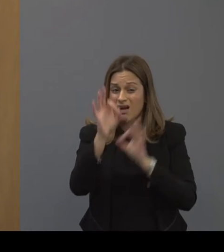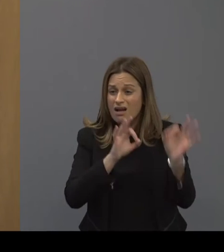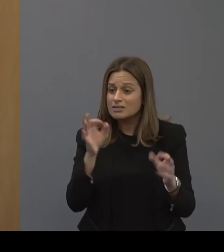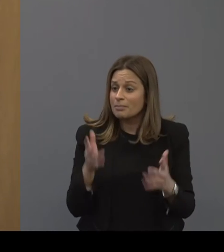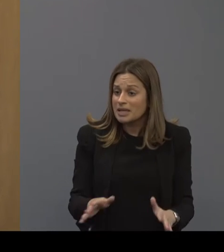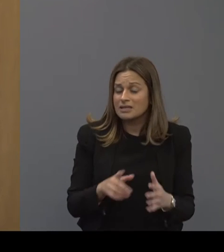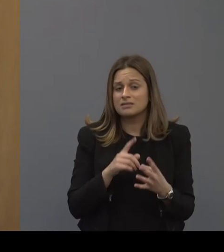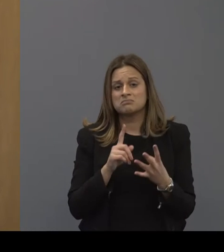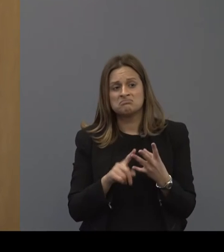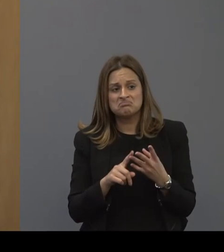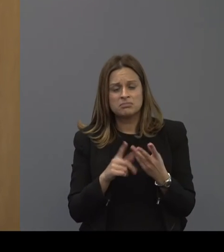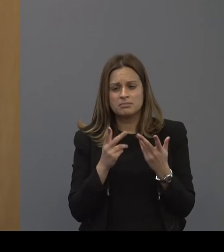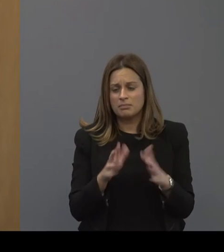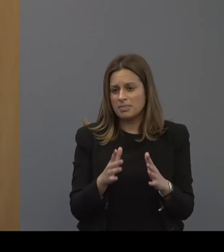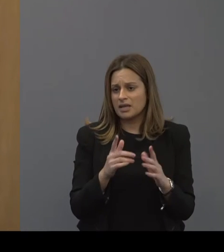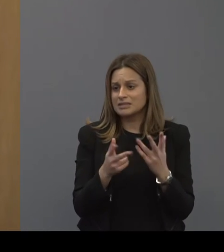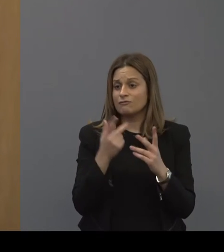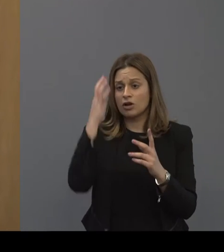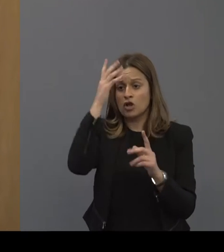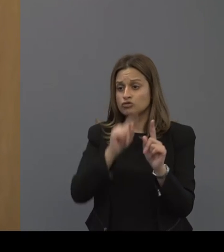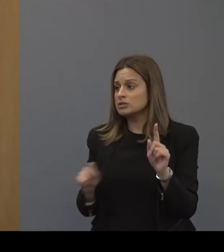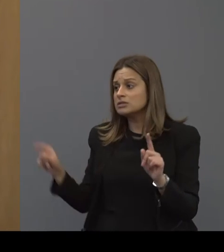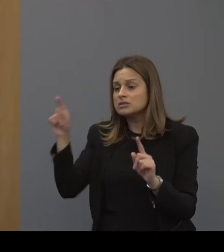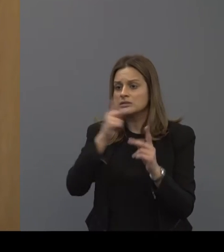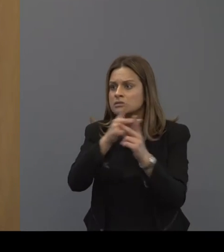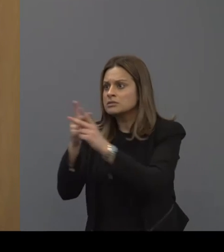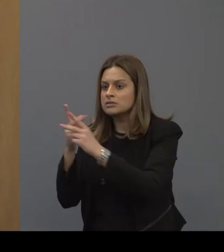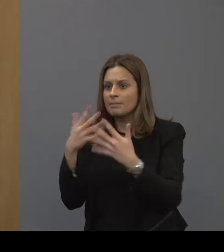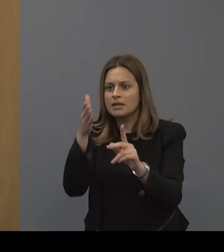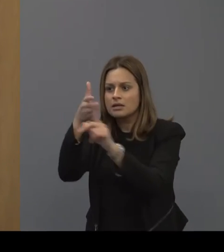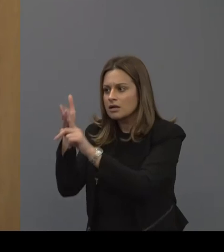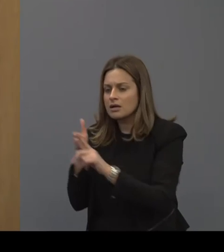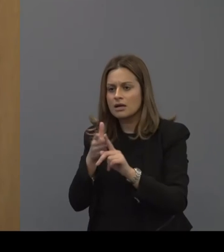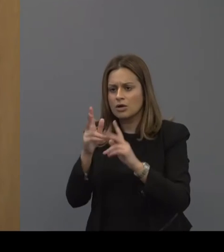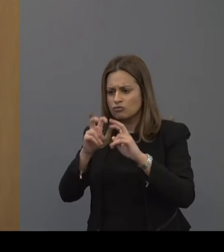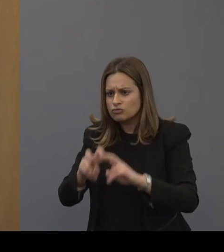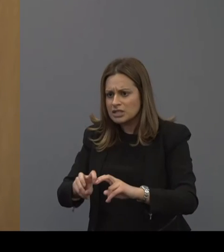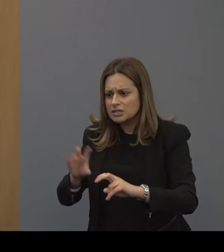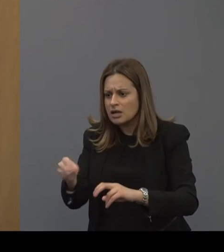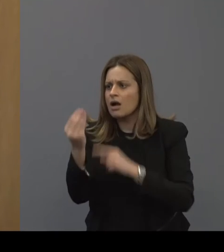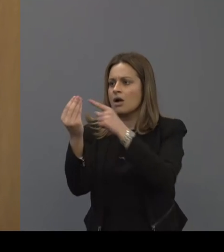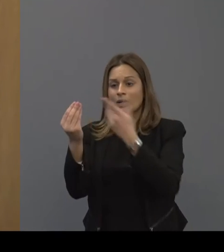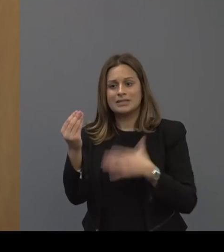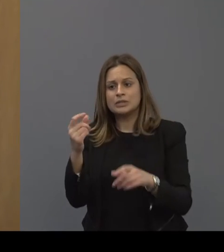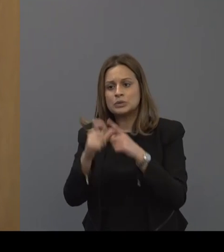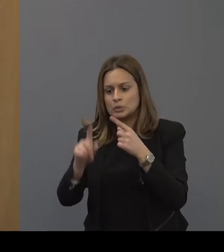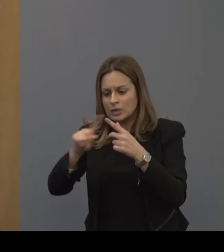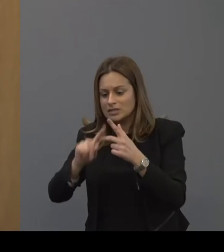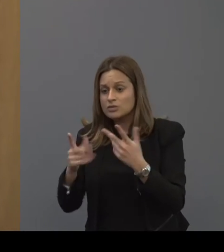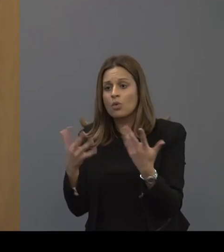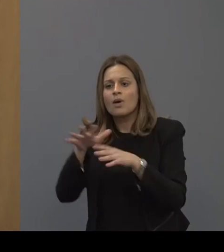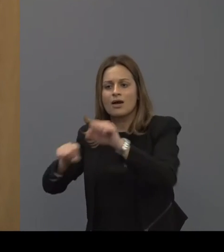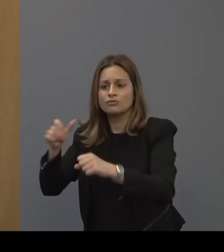We have done this in other countries where we've been able to identify research that needs to be done or